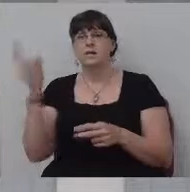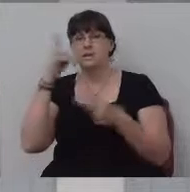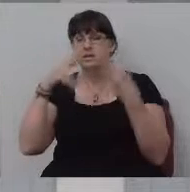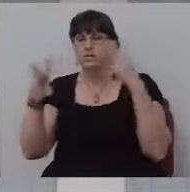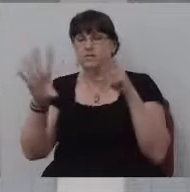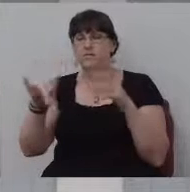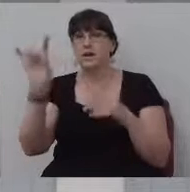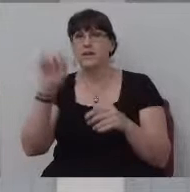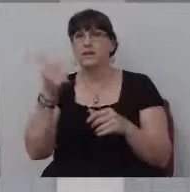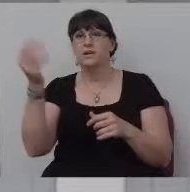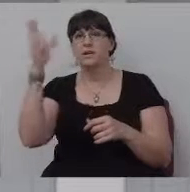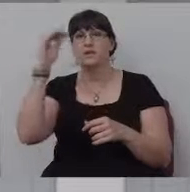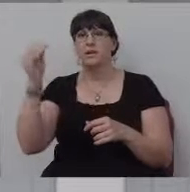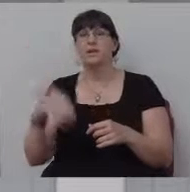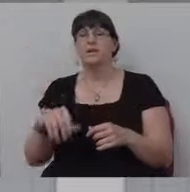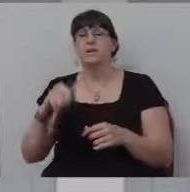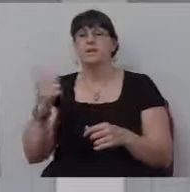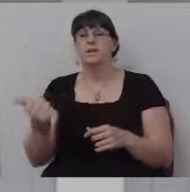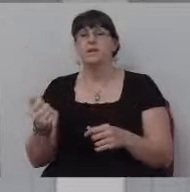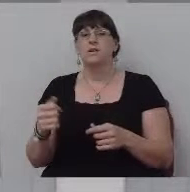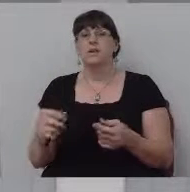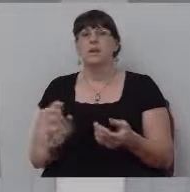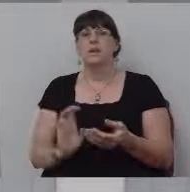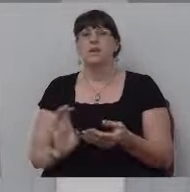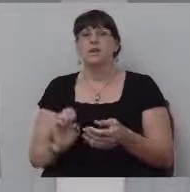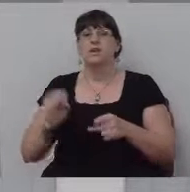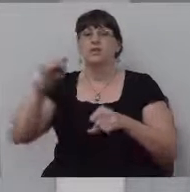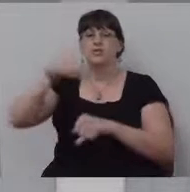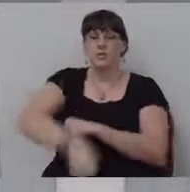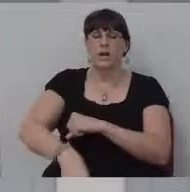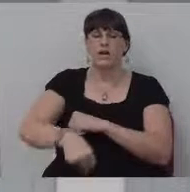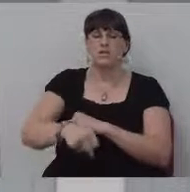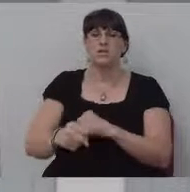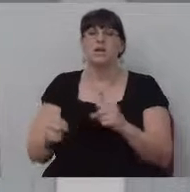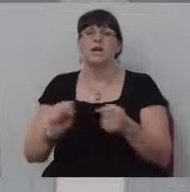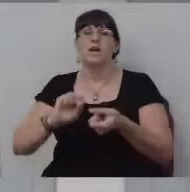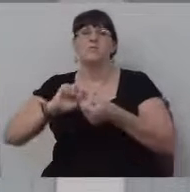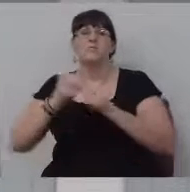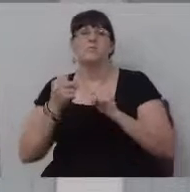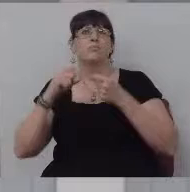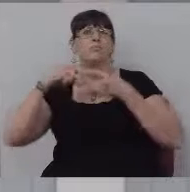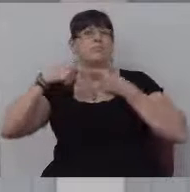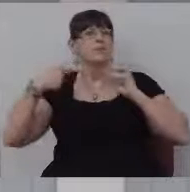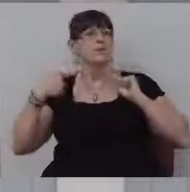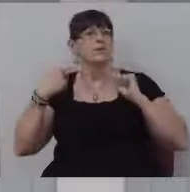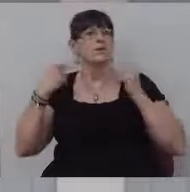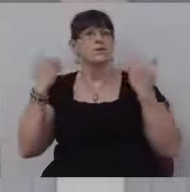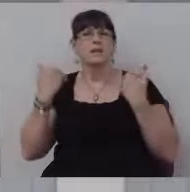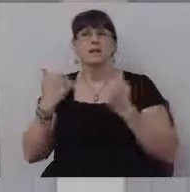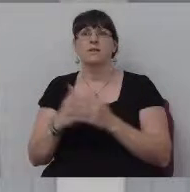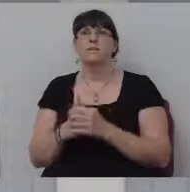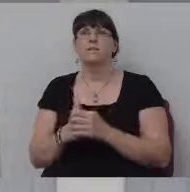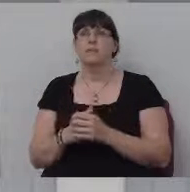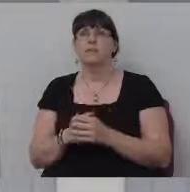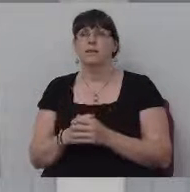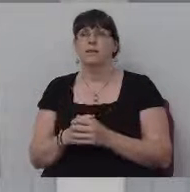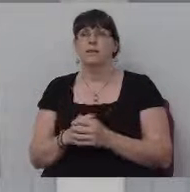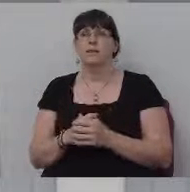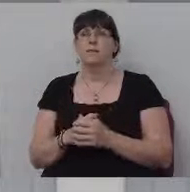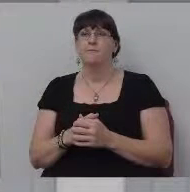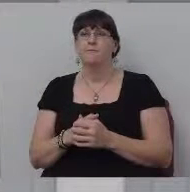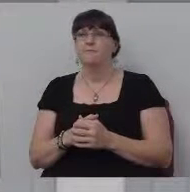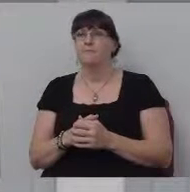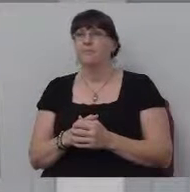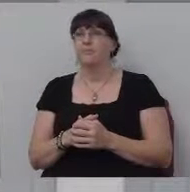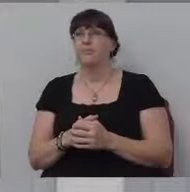yeah, he's, he's, um, he's paralyzed from the neck down now. And, by the way, still rides bike, just not on the roads anymore. So